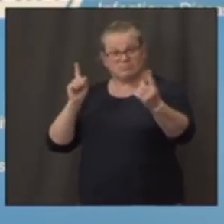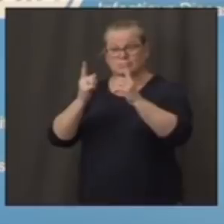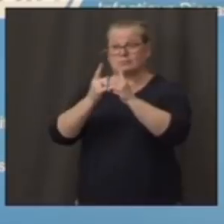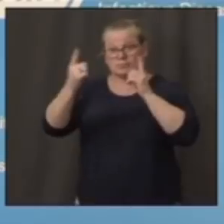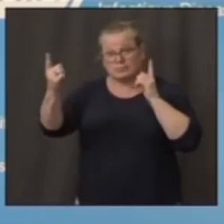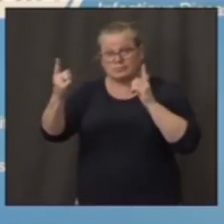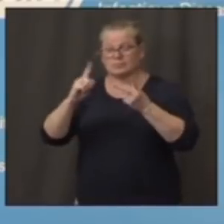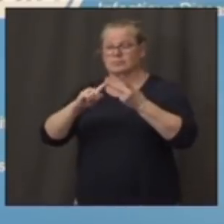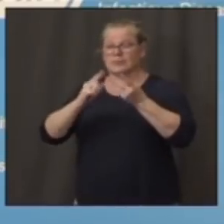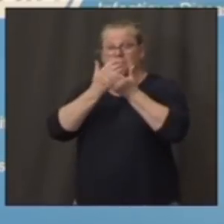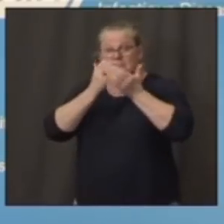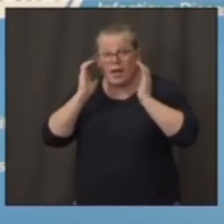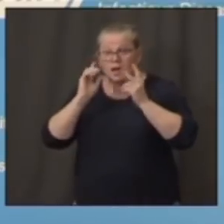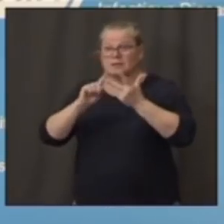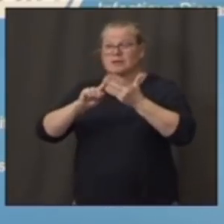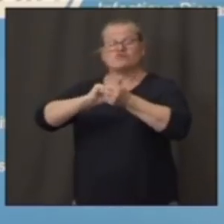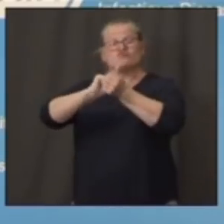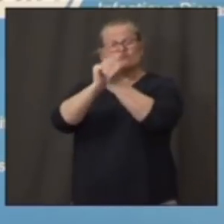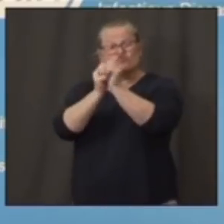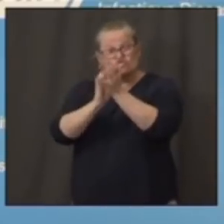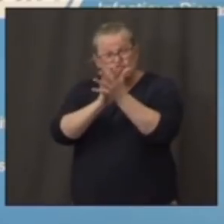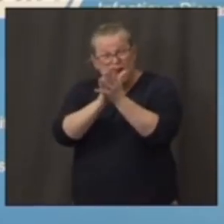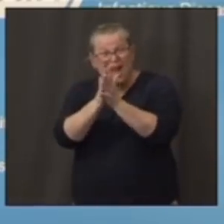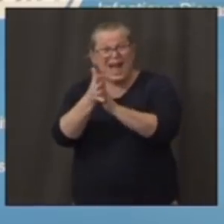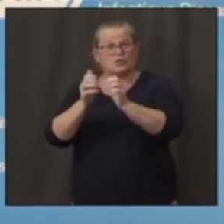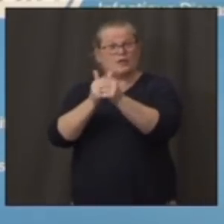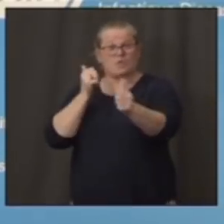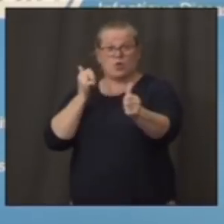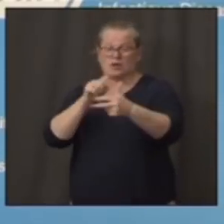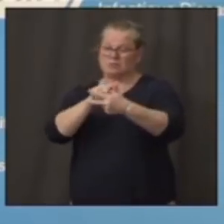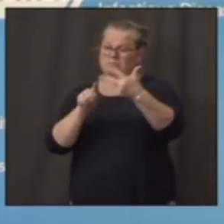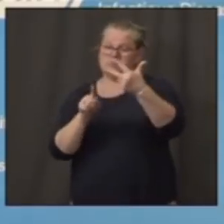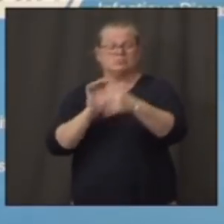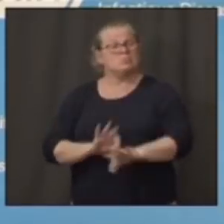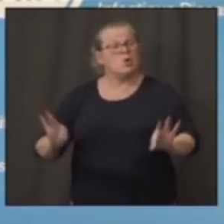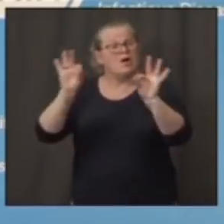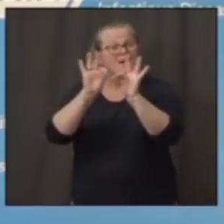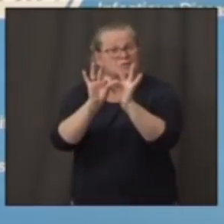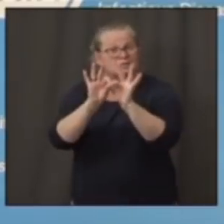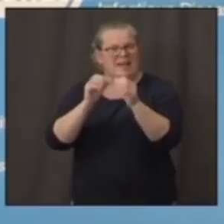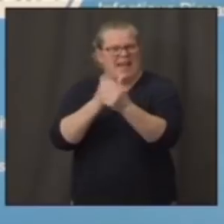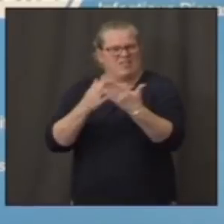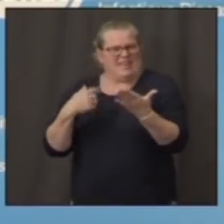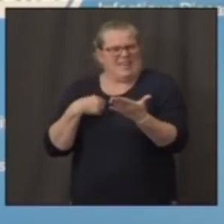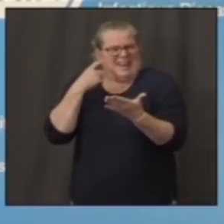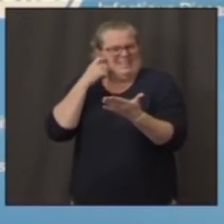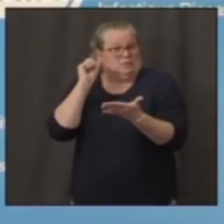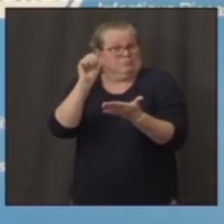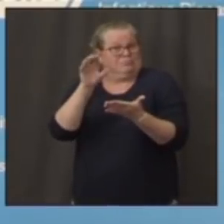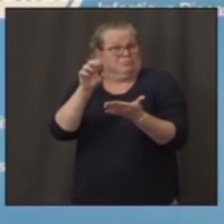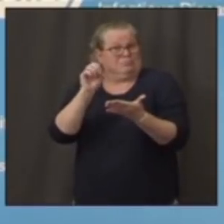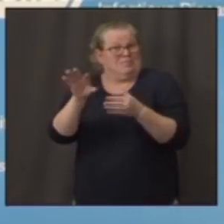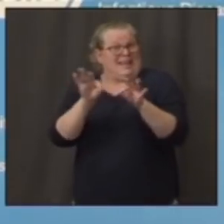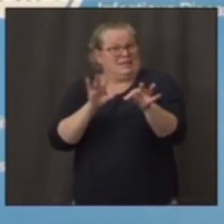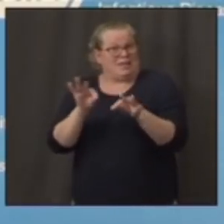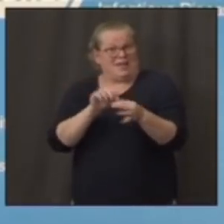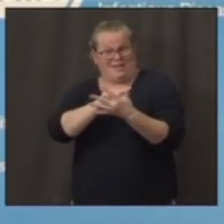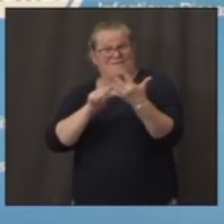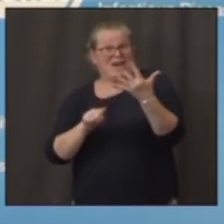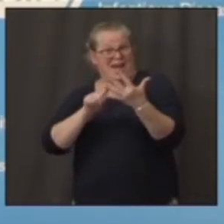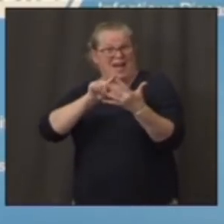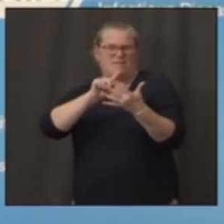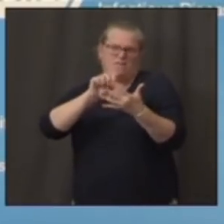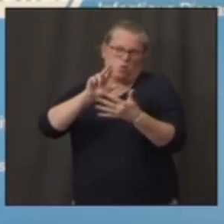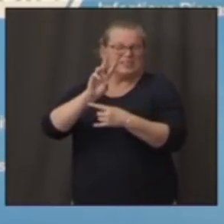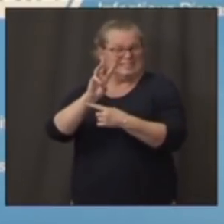things that I just said when I said there are five or six principles that we need to abide by. So to the extent